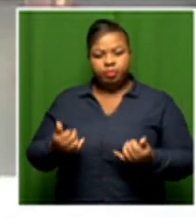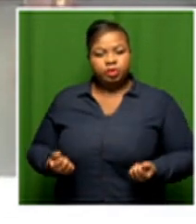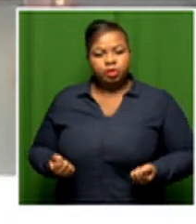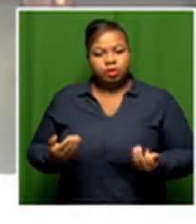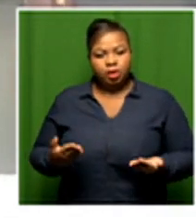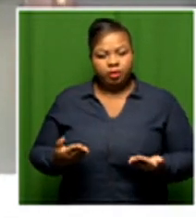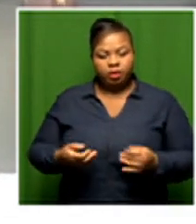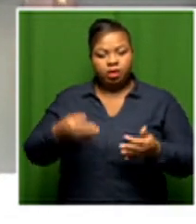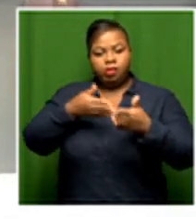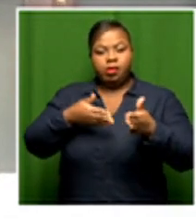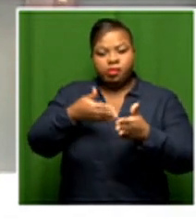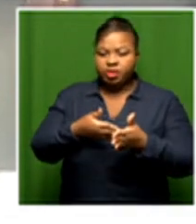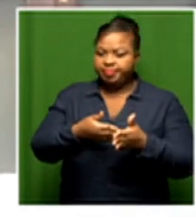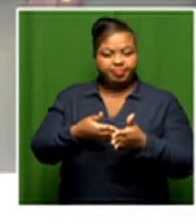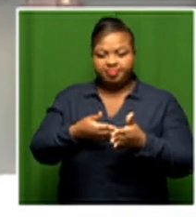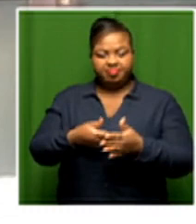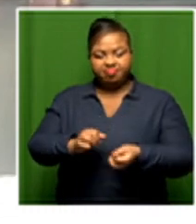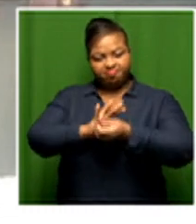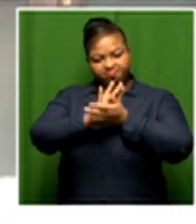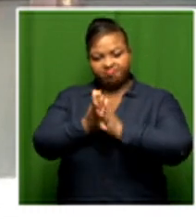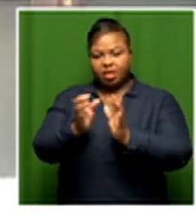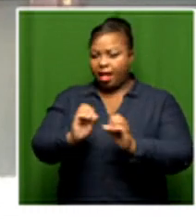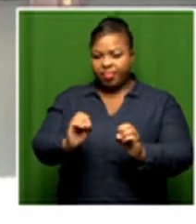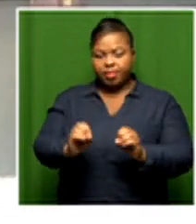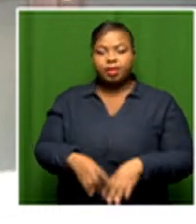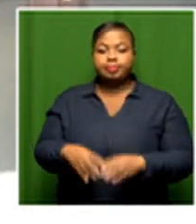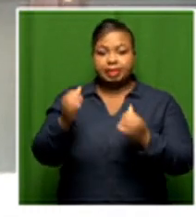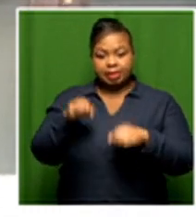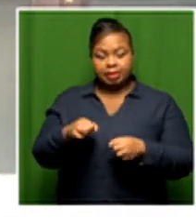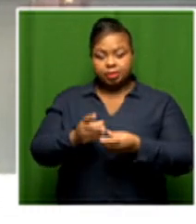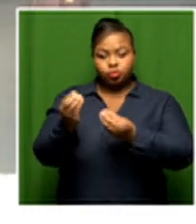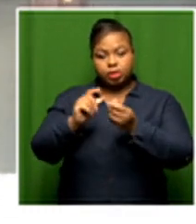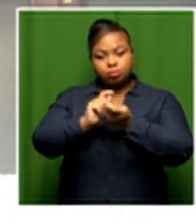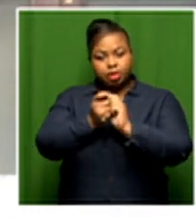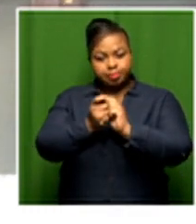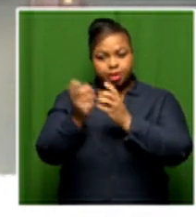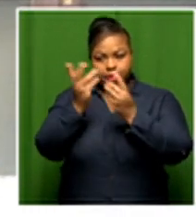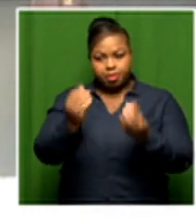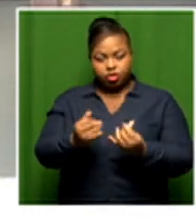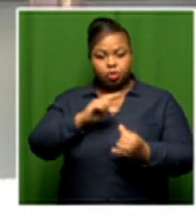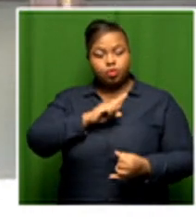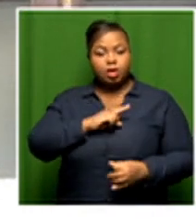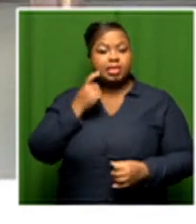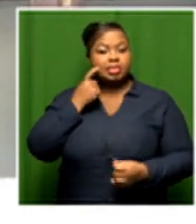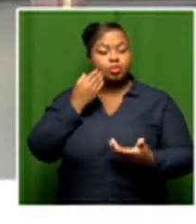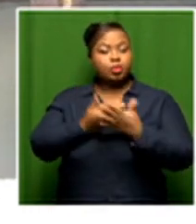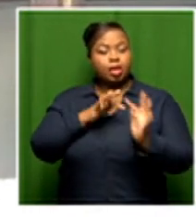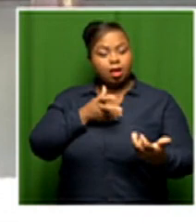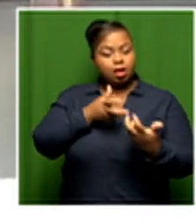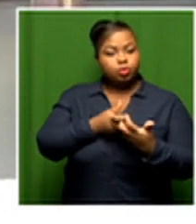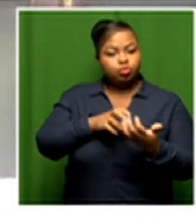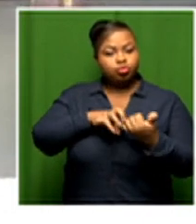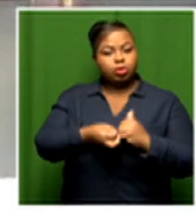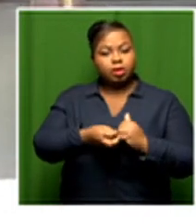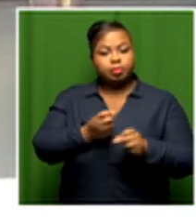the service delivery yes we have made some adjustments in the budget so that we are able to cope with the manner in which